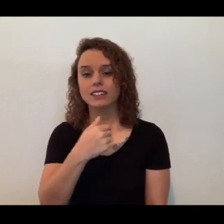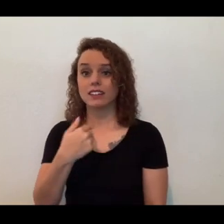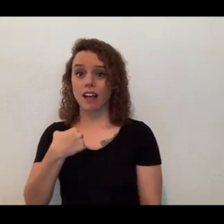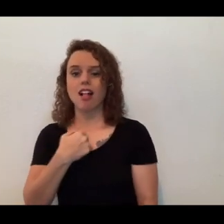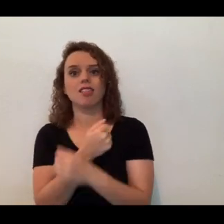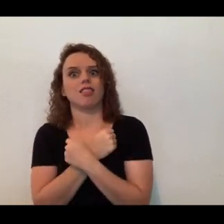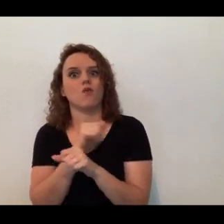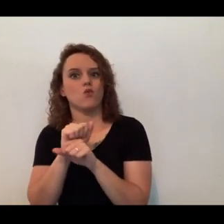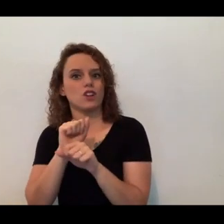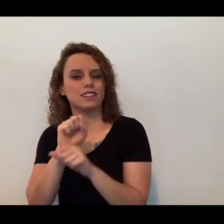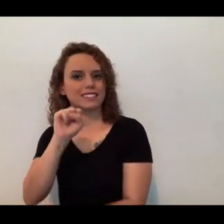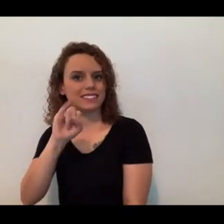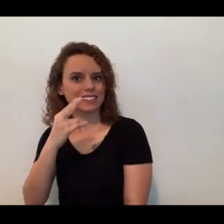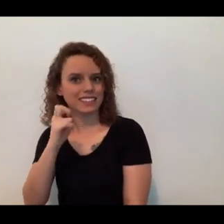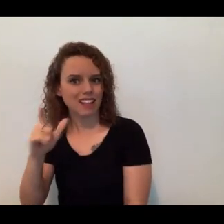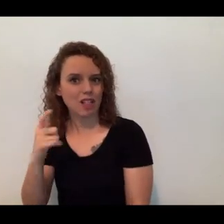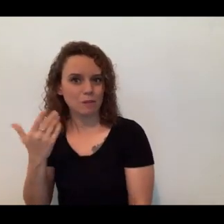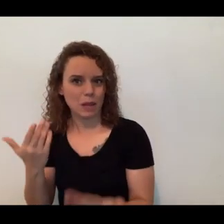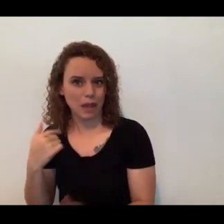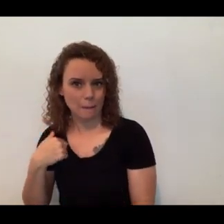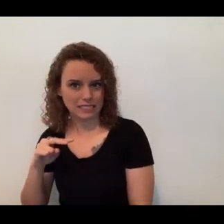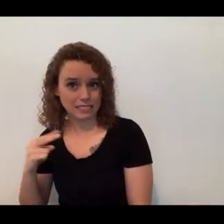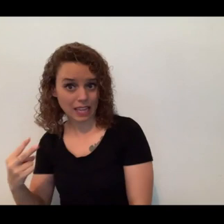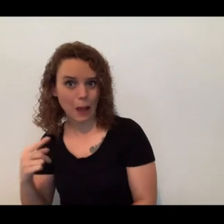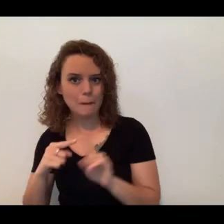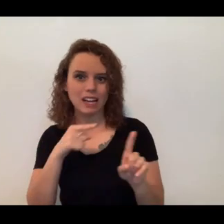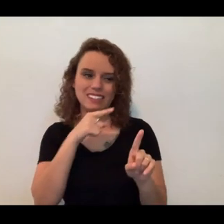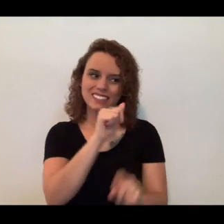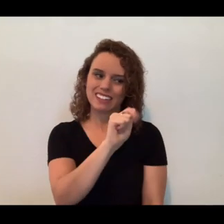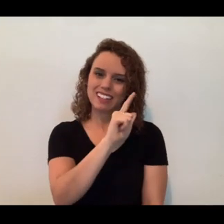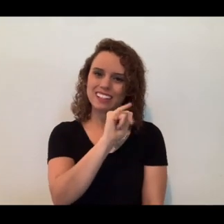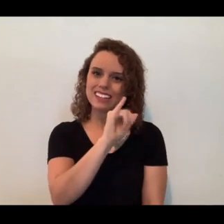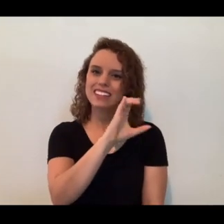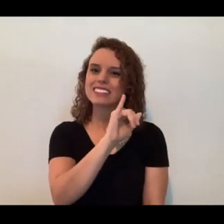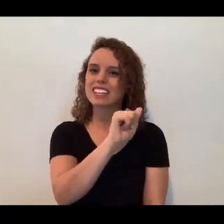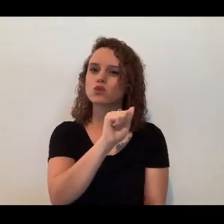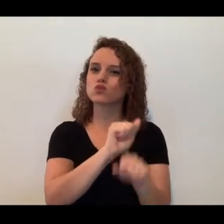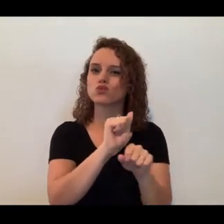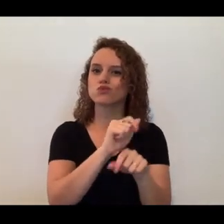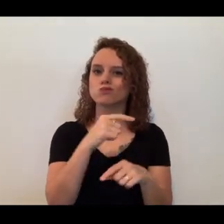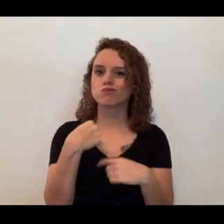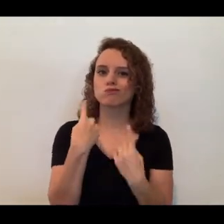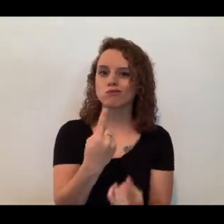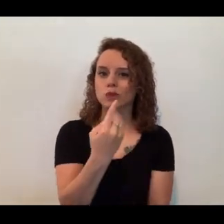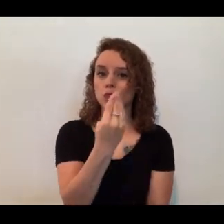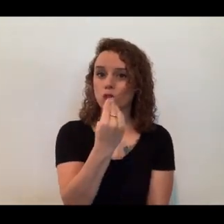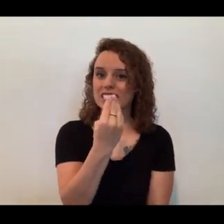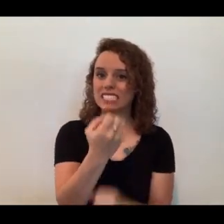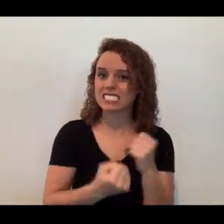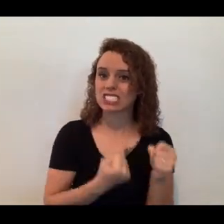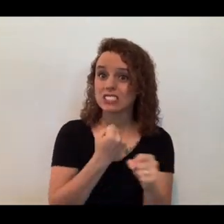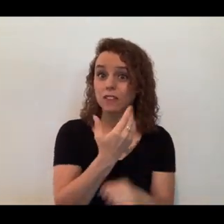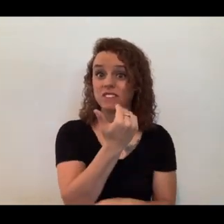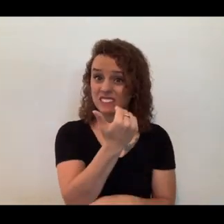be a close second, but Alicia has worked with her for 14 years? 15 years, and so being an